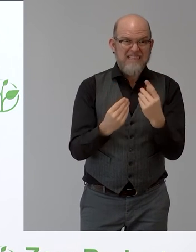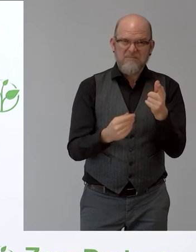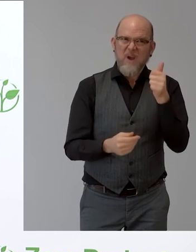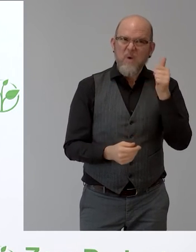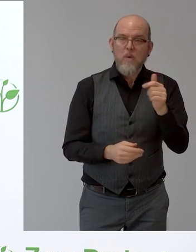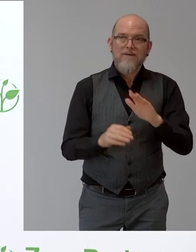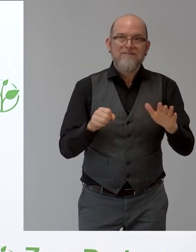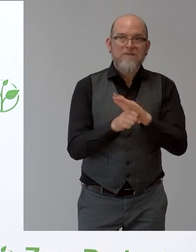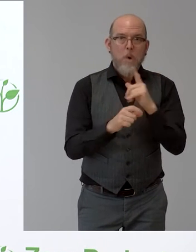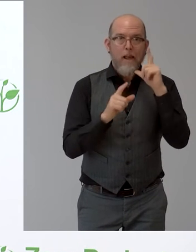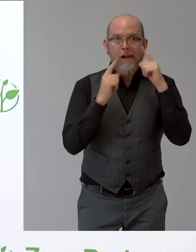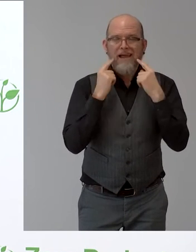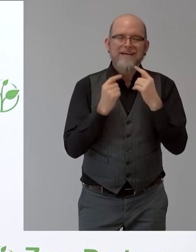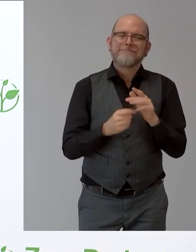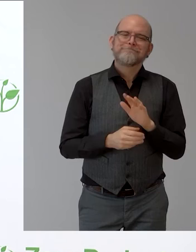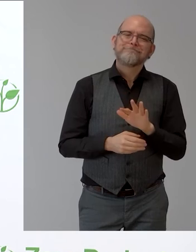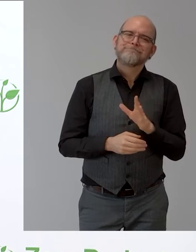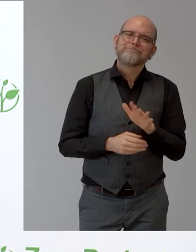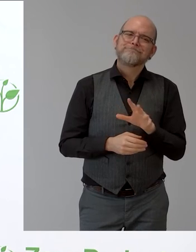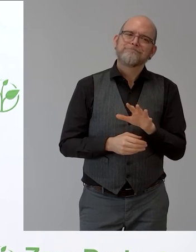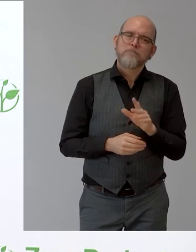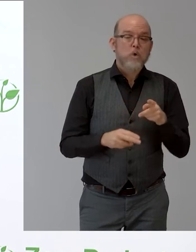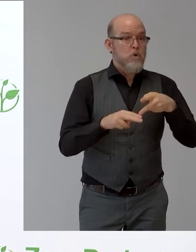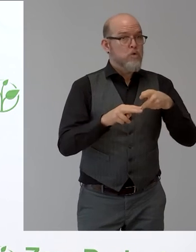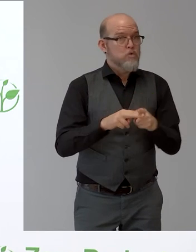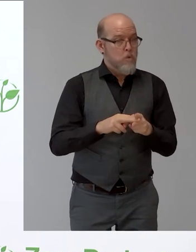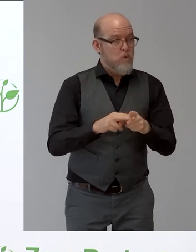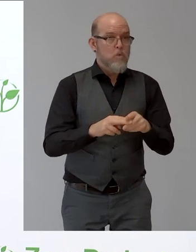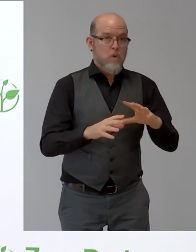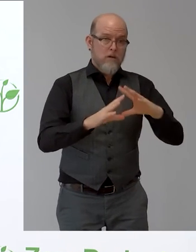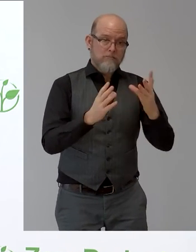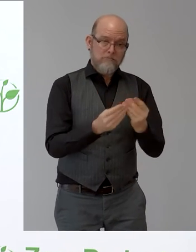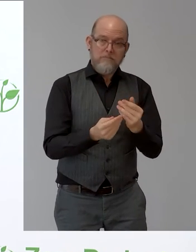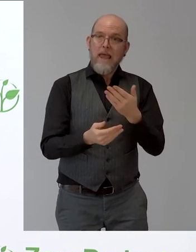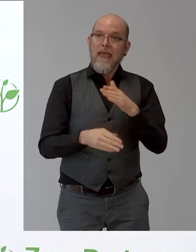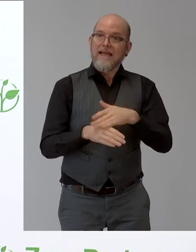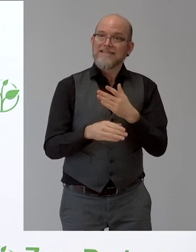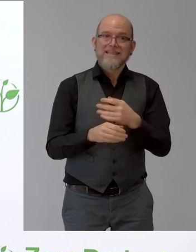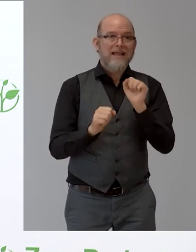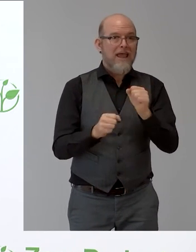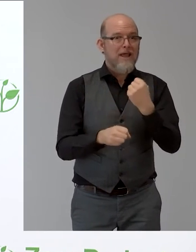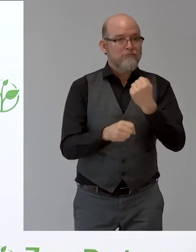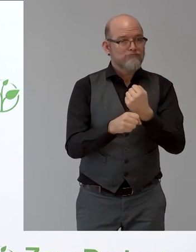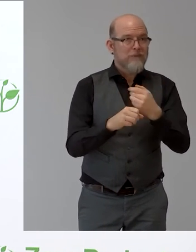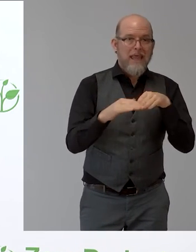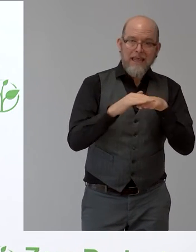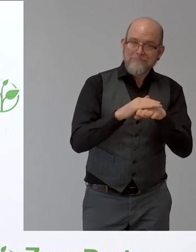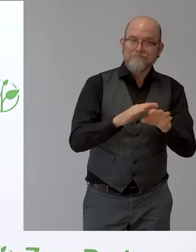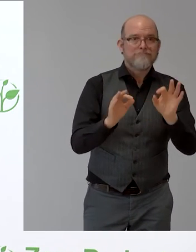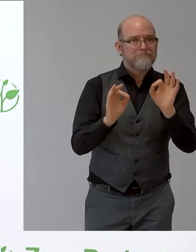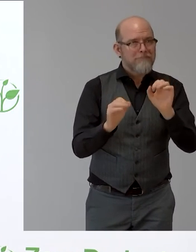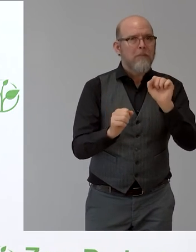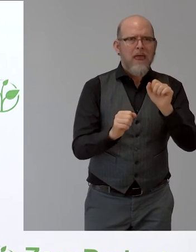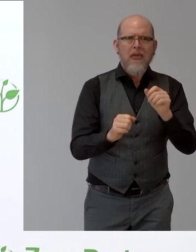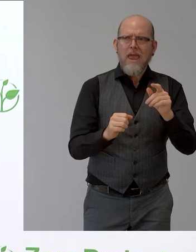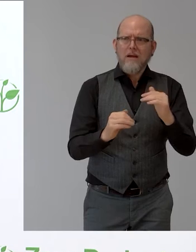tool that's easy to deal with. That's an accessibility tool, highly accessible and